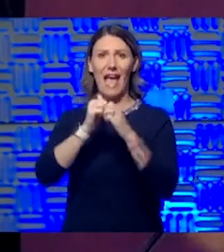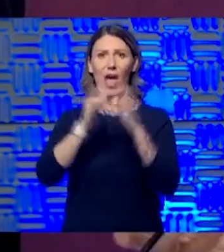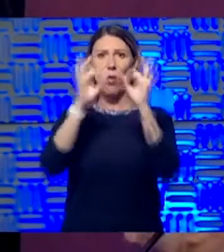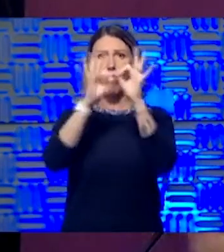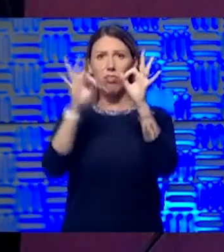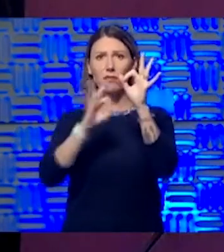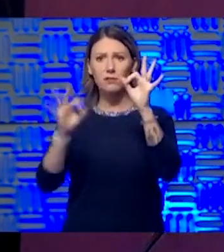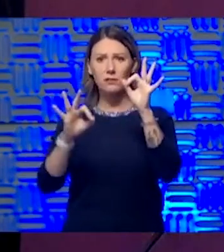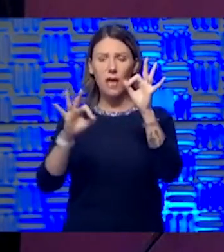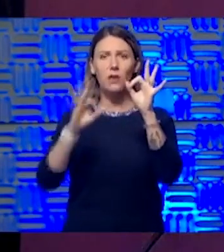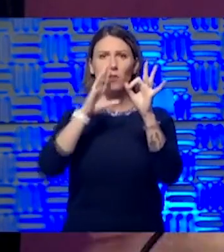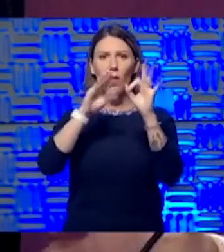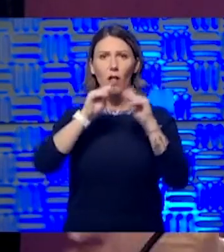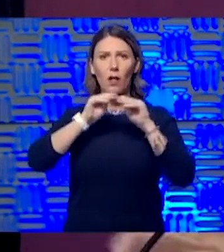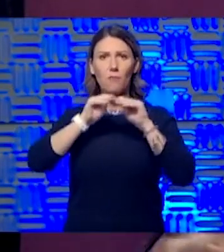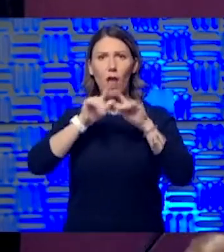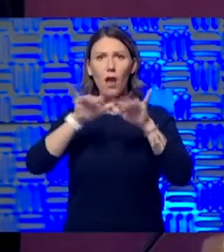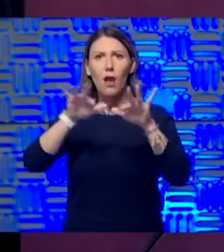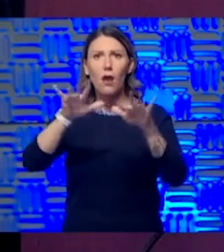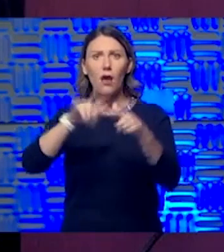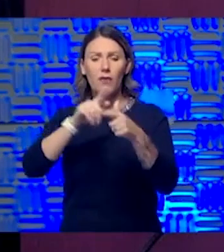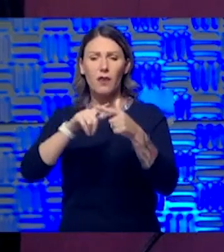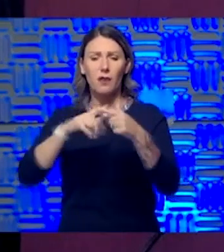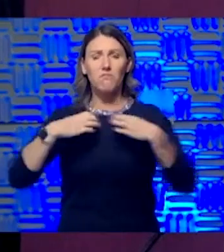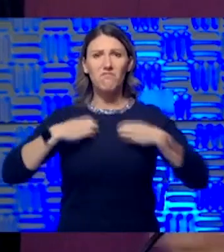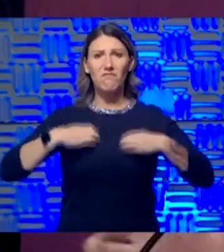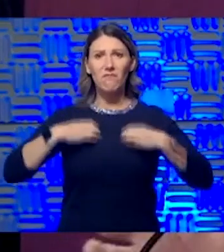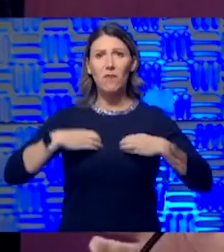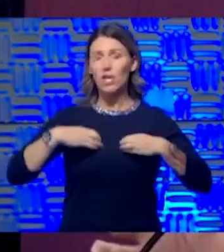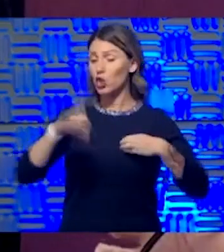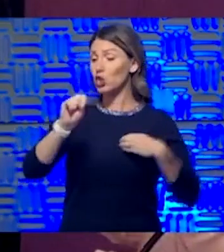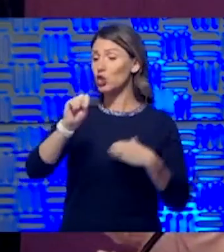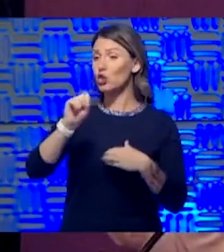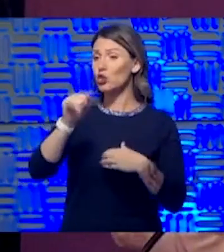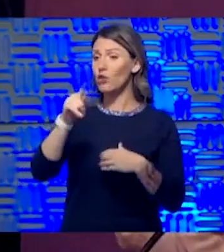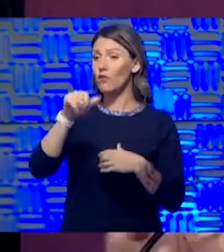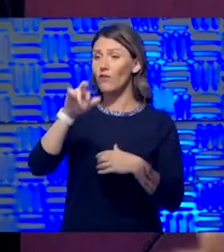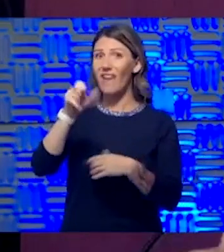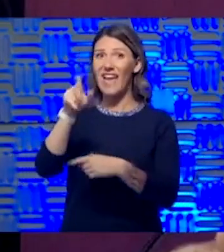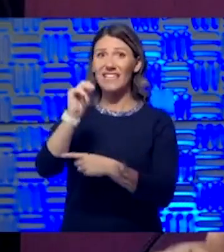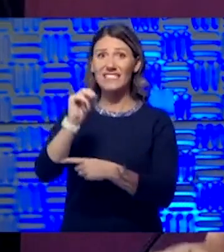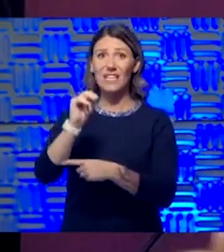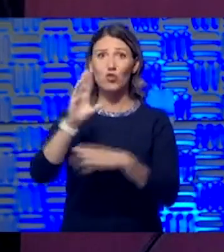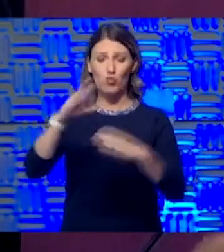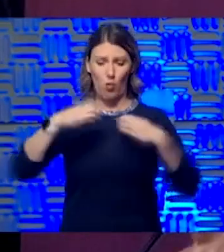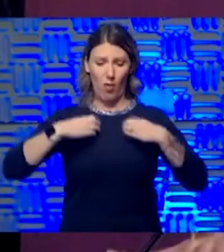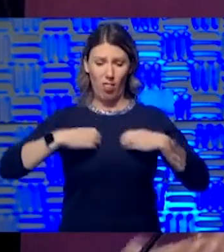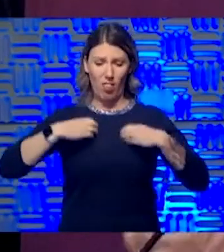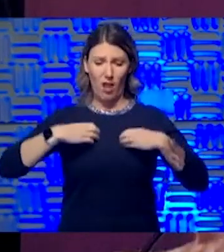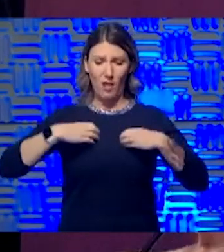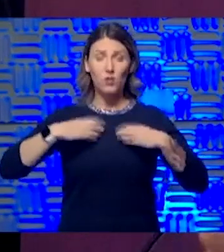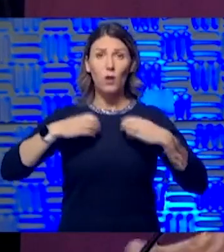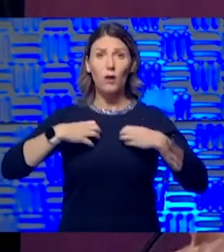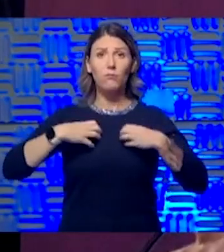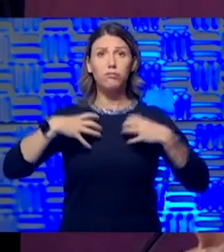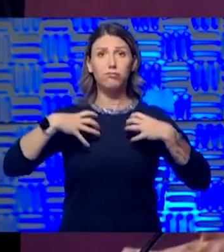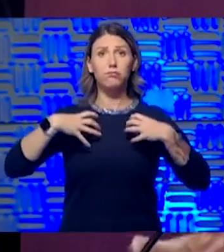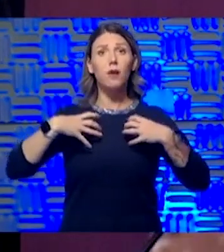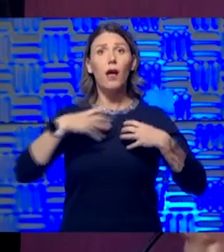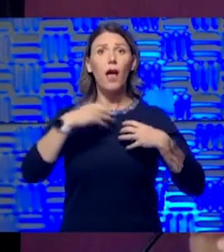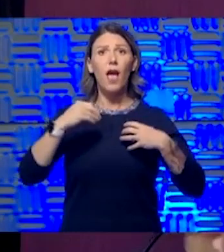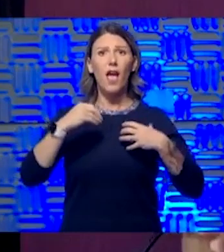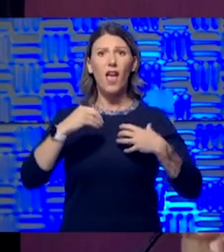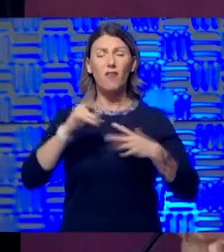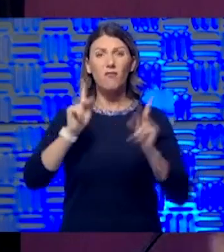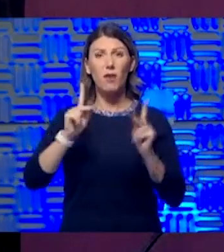How surfactant, which is one of the things that's on our lungs that's used to keep them open, get changed by this. And how even people with diabetes and hypertension